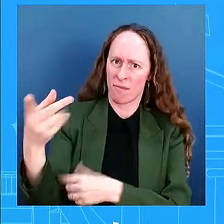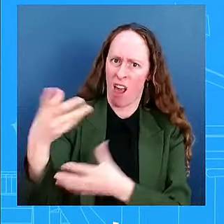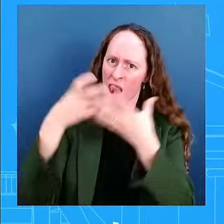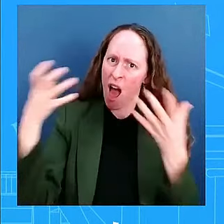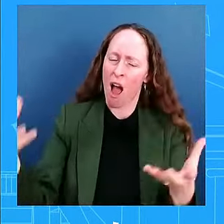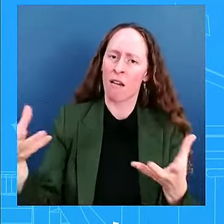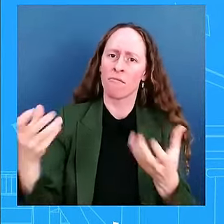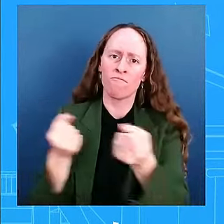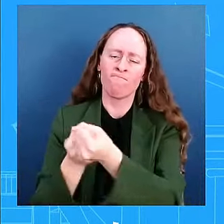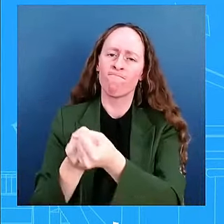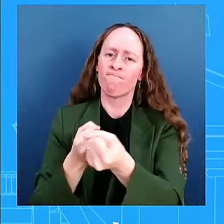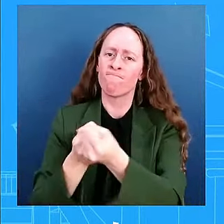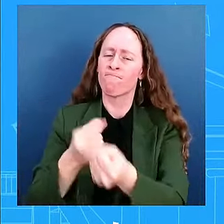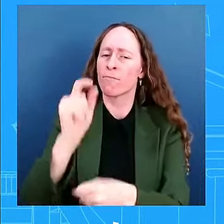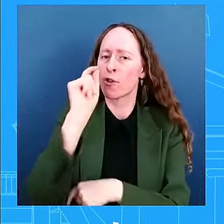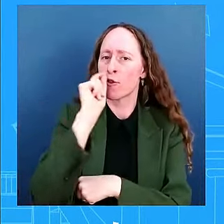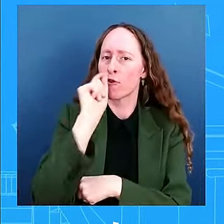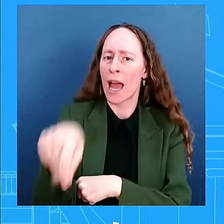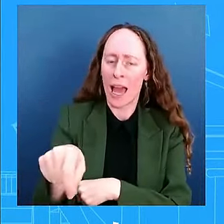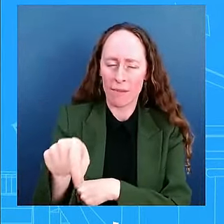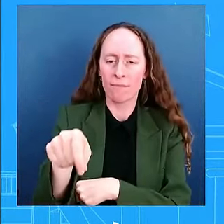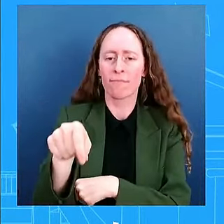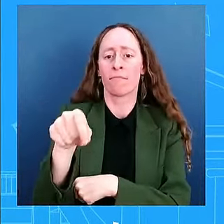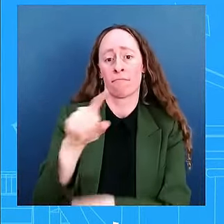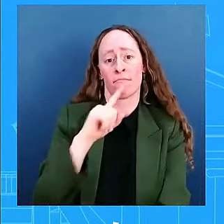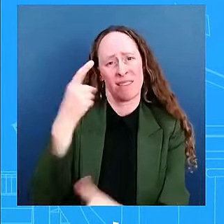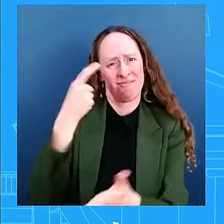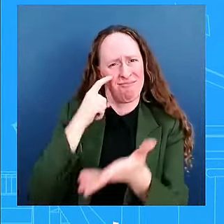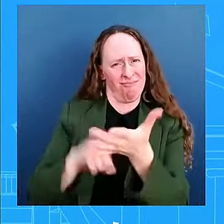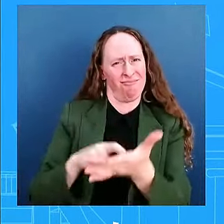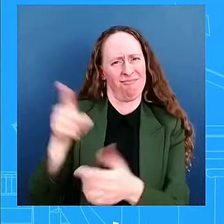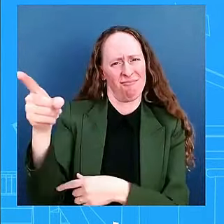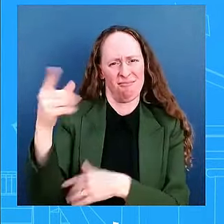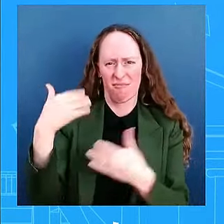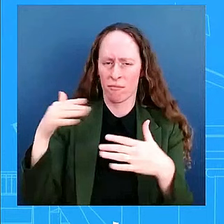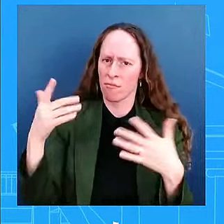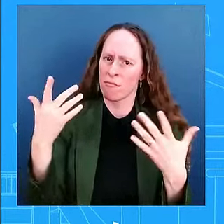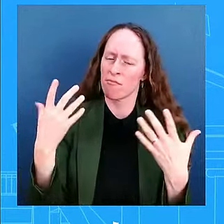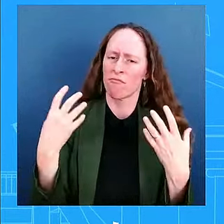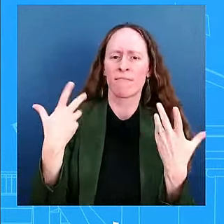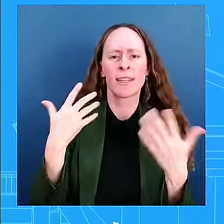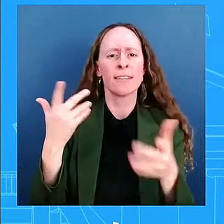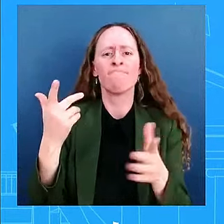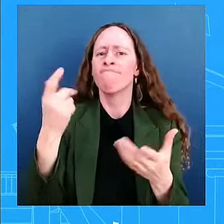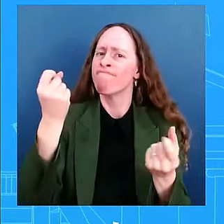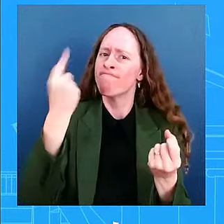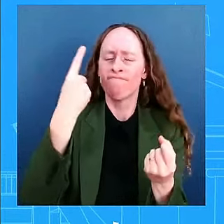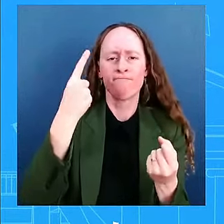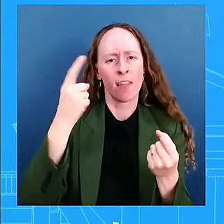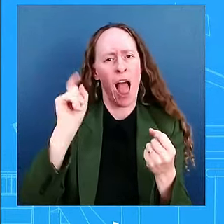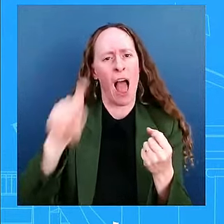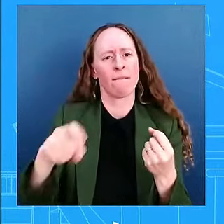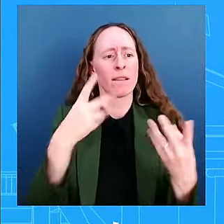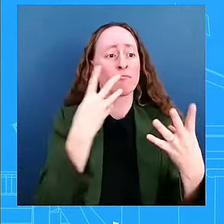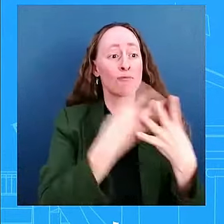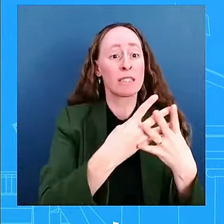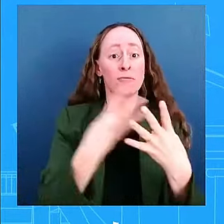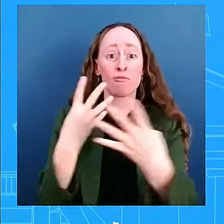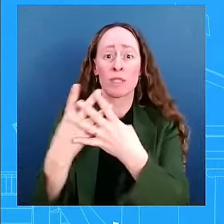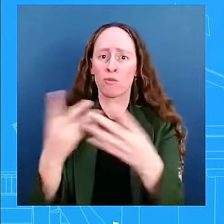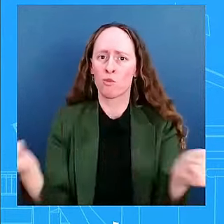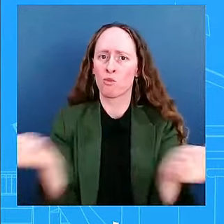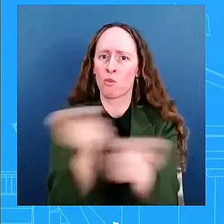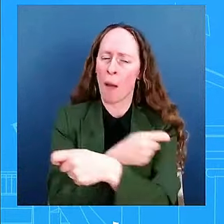participate in the prisoner swamp this summer, as you all know, which he did at President Biden's